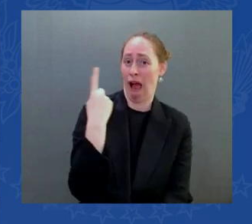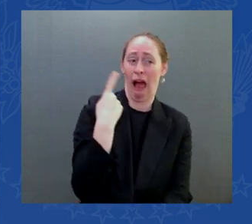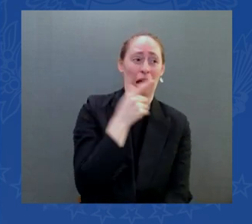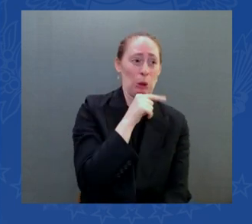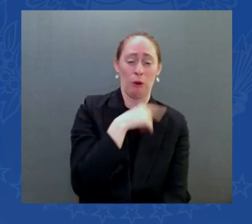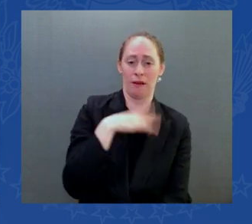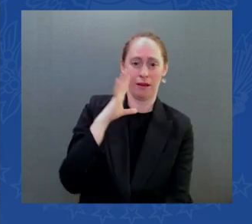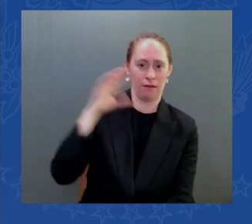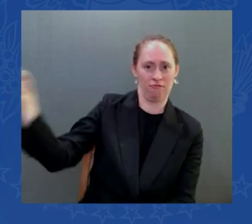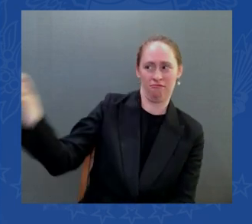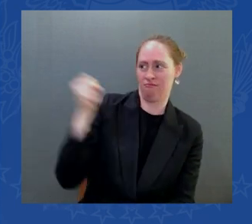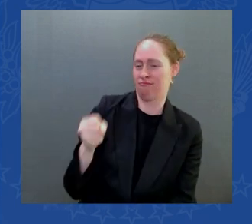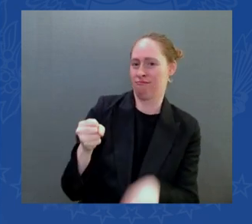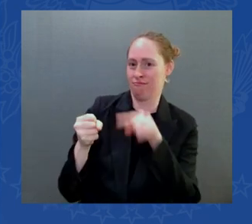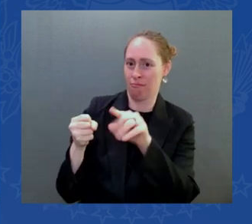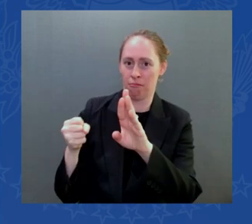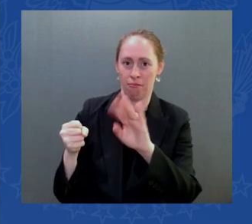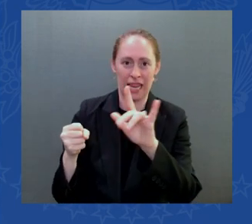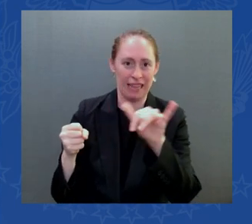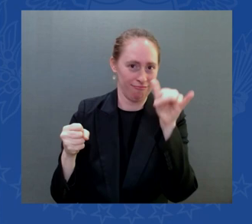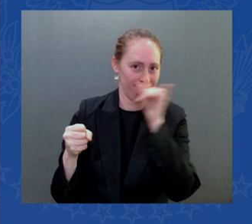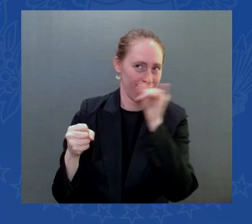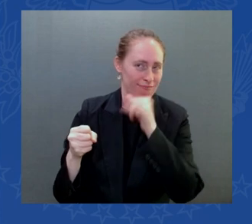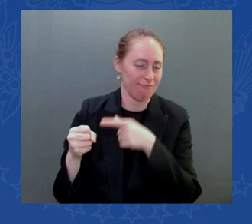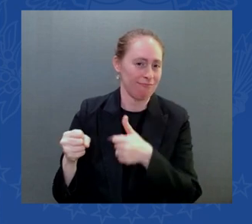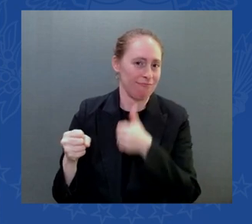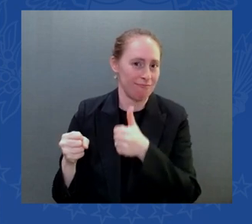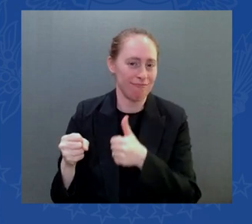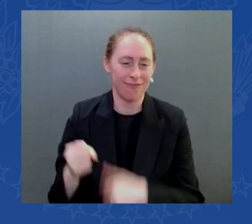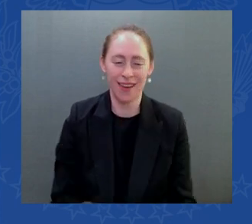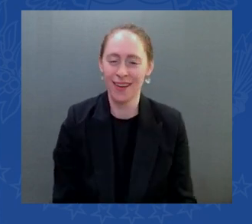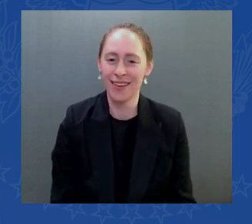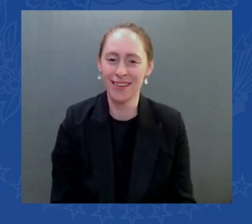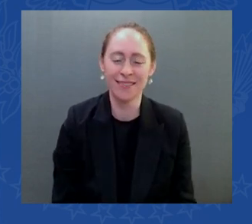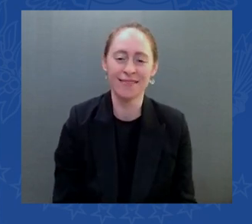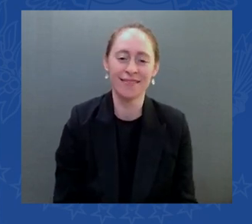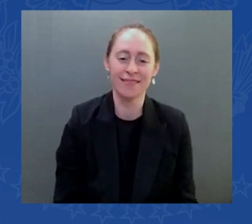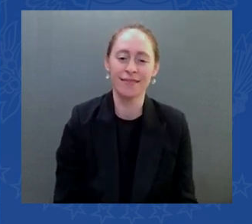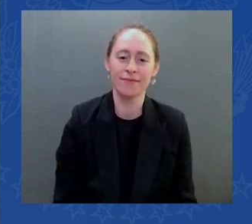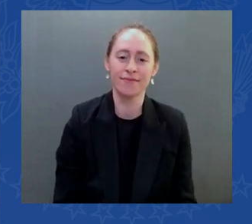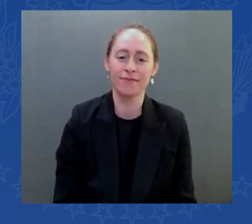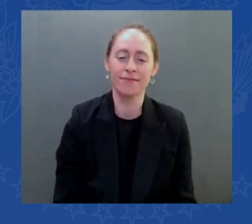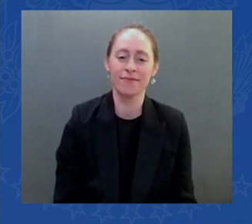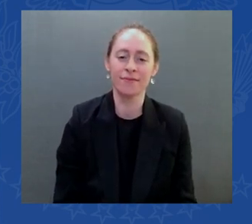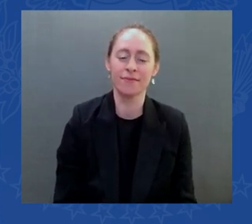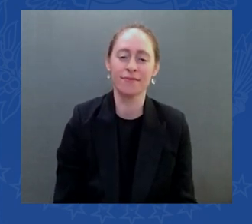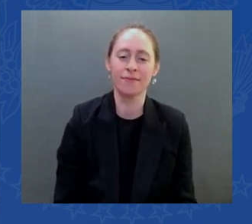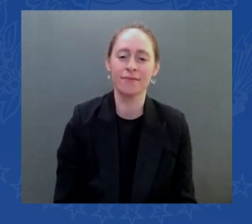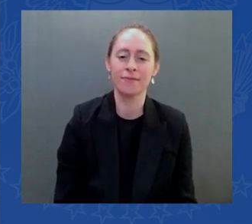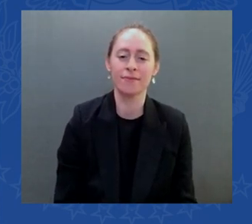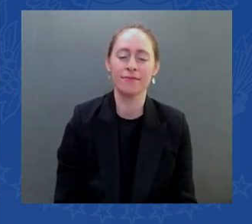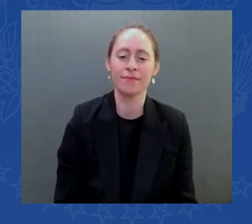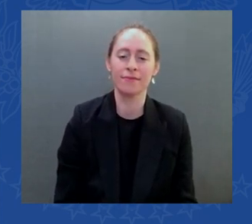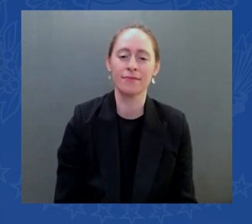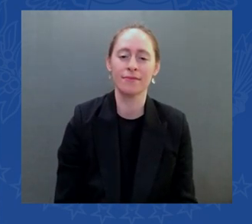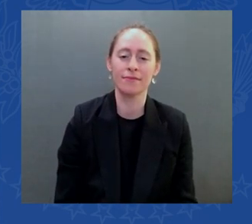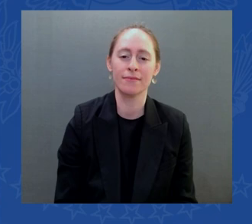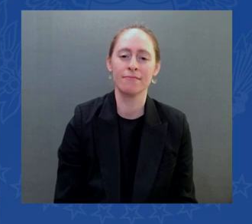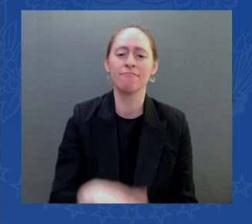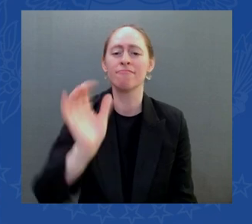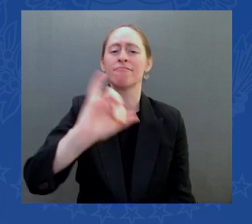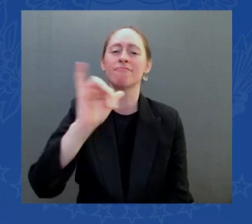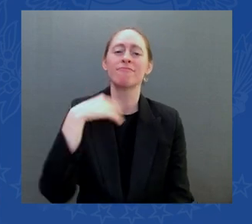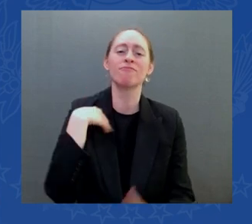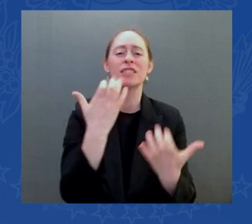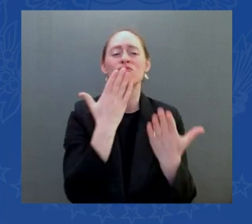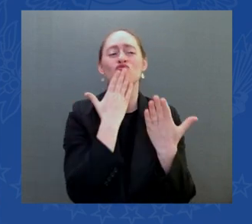thank you she's sitting next to she doesn't hold any office but a really good friend of mine her her mom used to be a